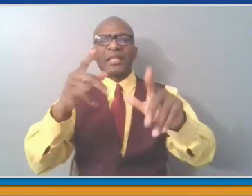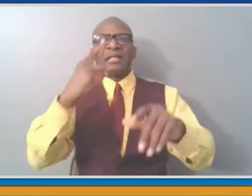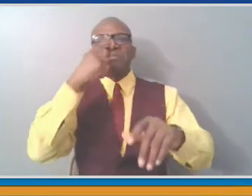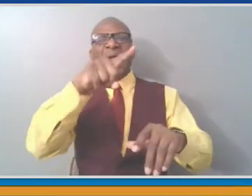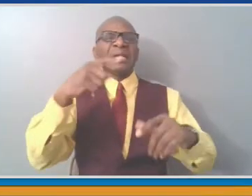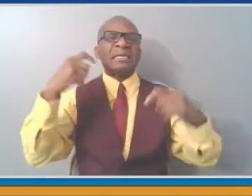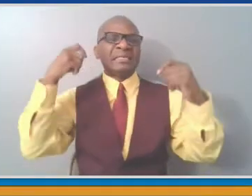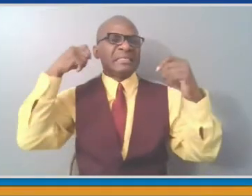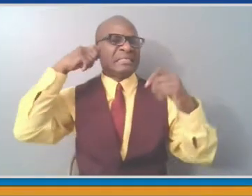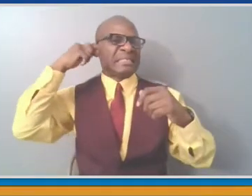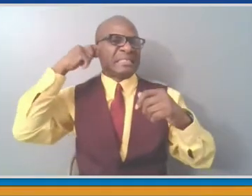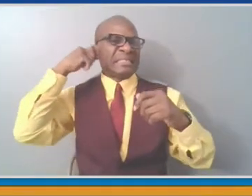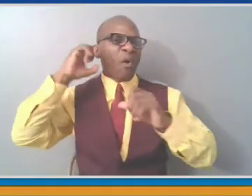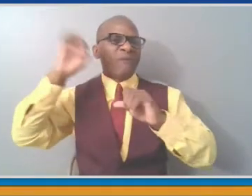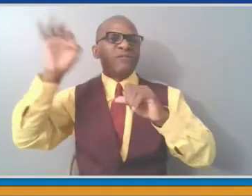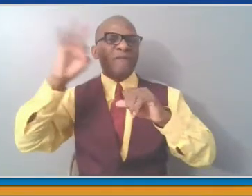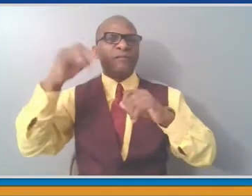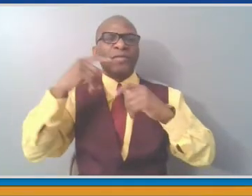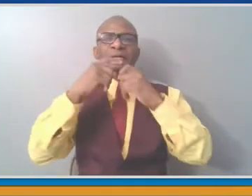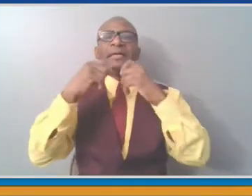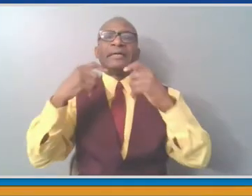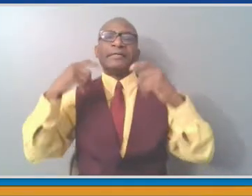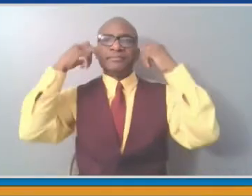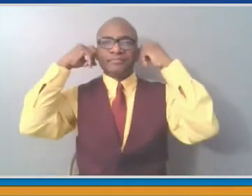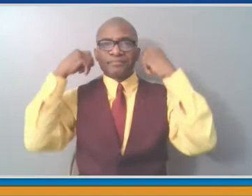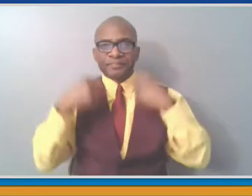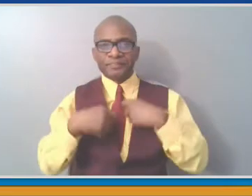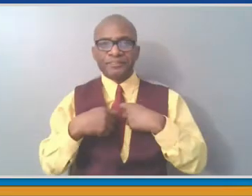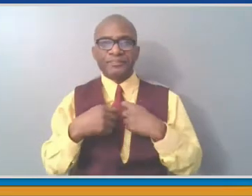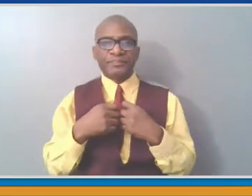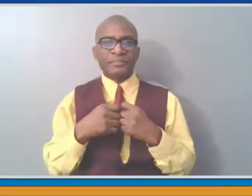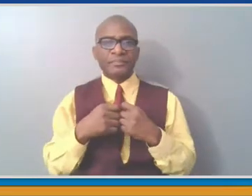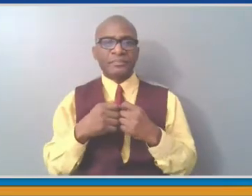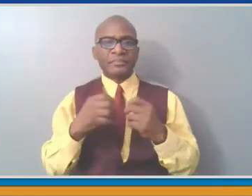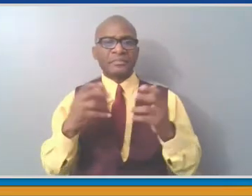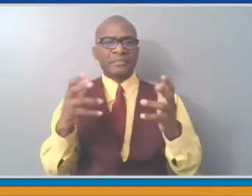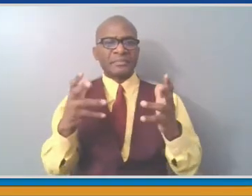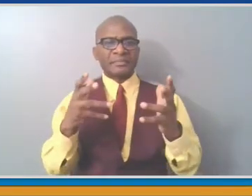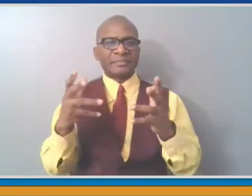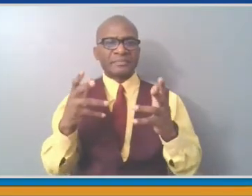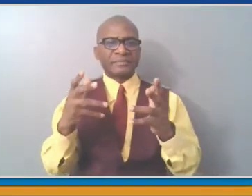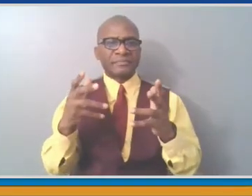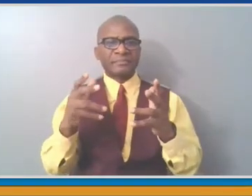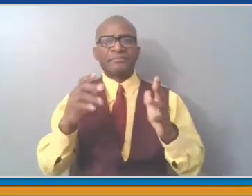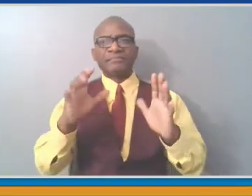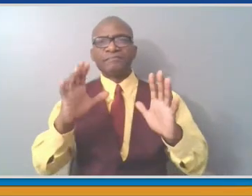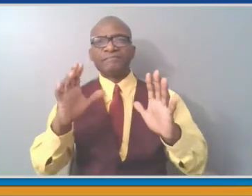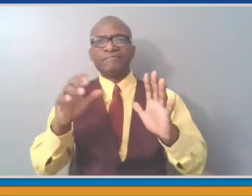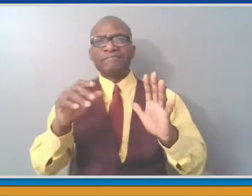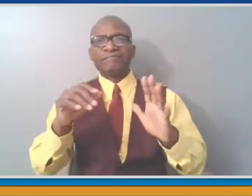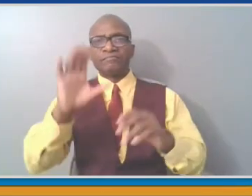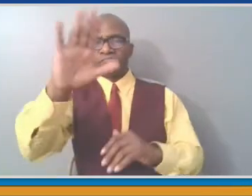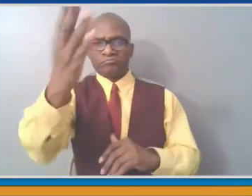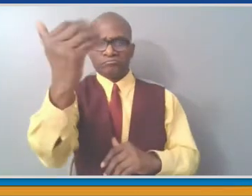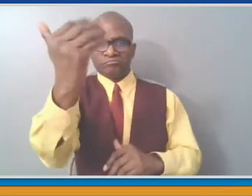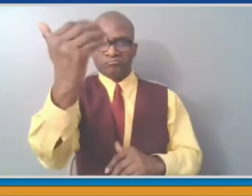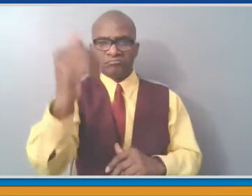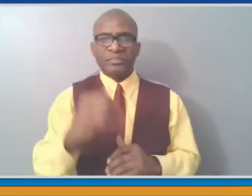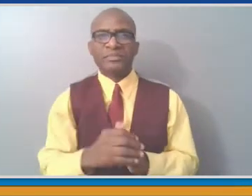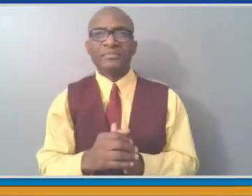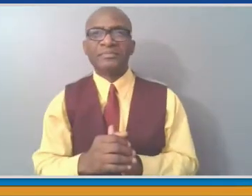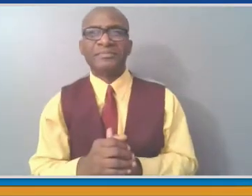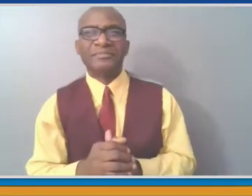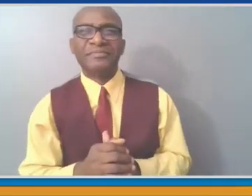and probably will be for the rest of our lives. I remember being in this very room. It was configured differently at the time, but sitting with you and your team